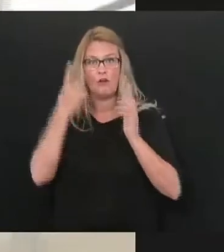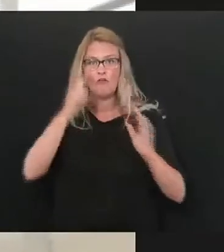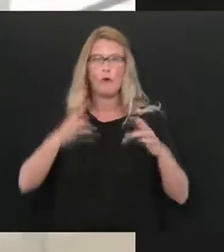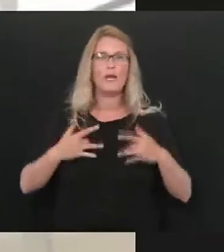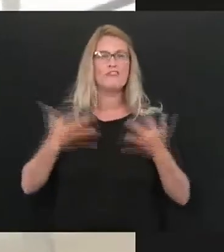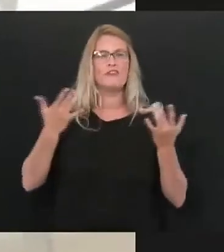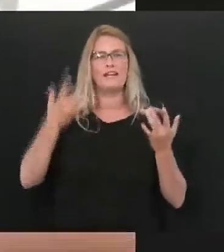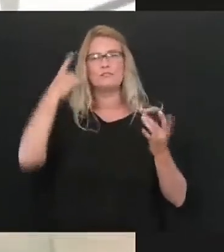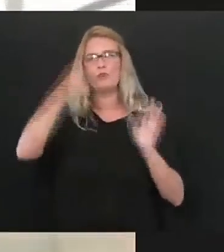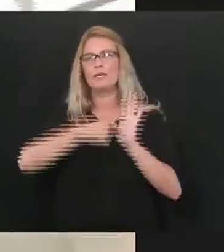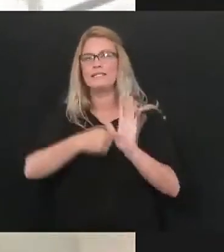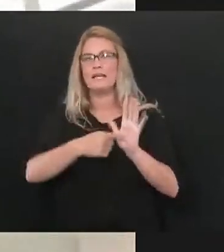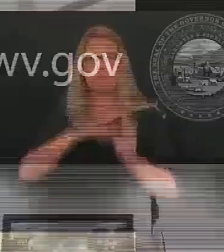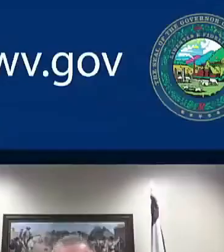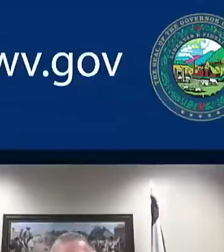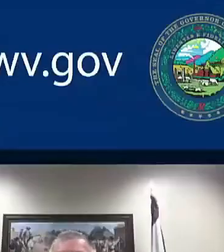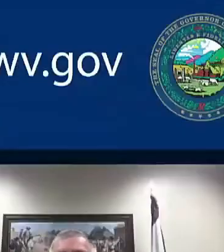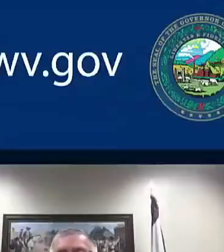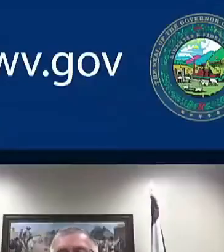4th of July parade or something like that